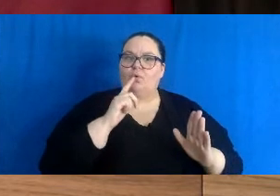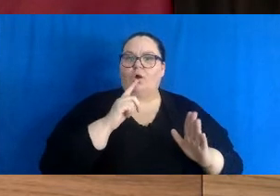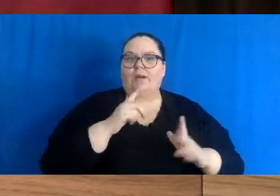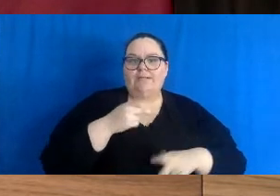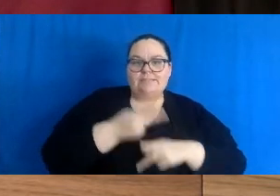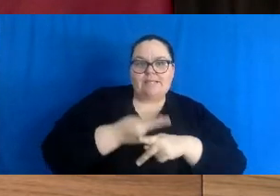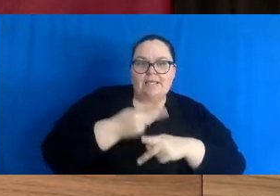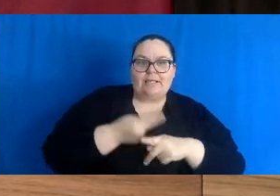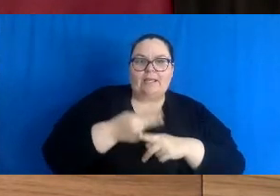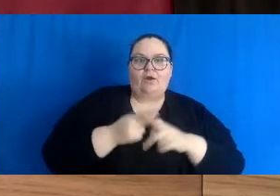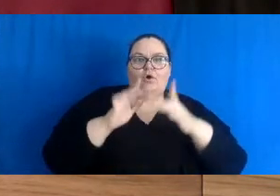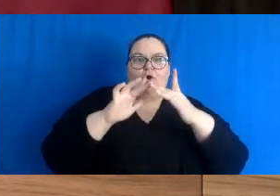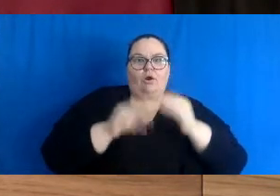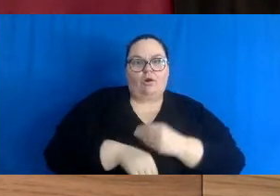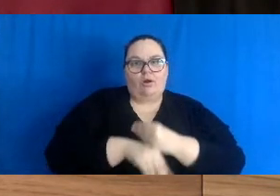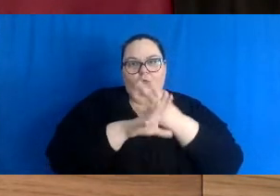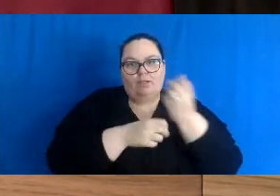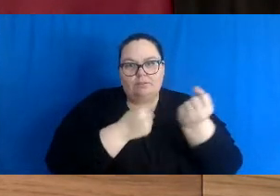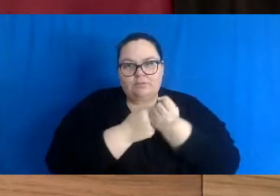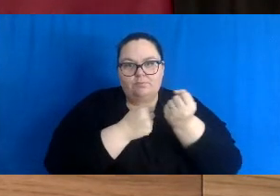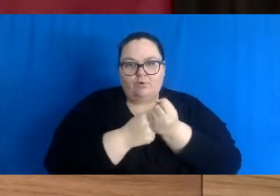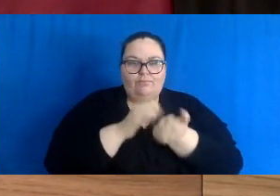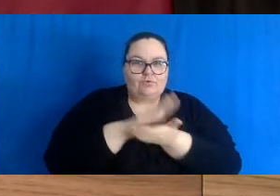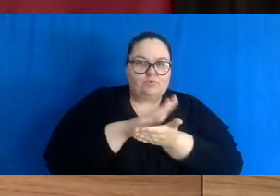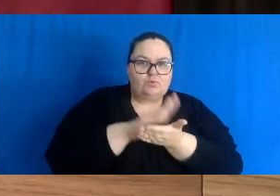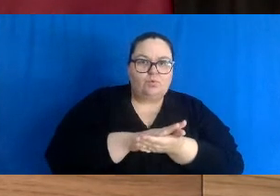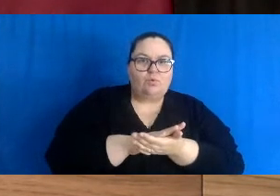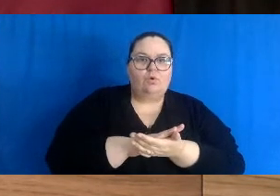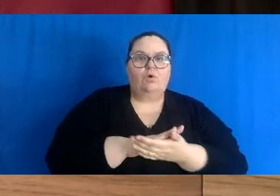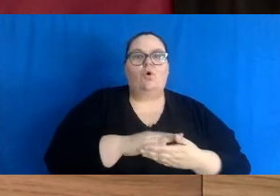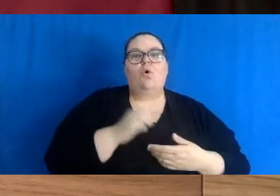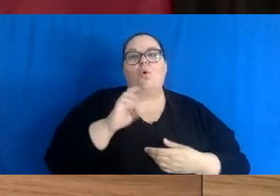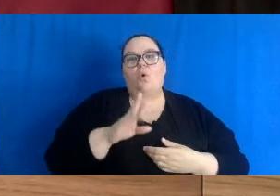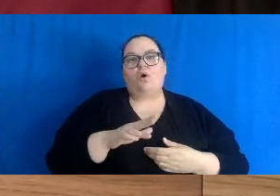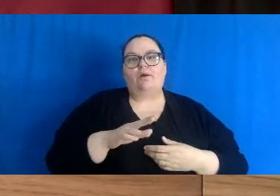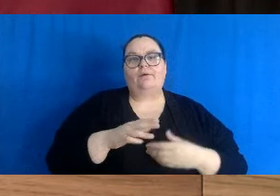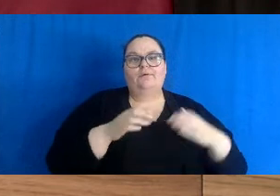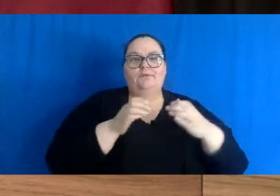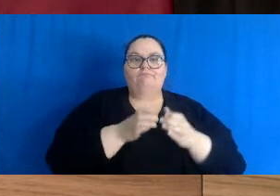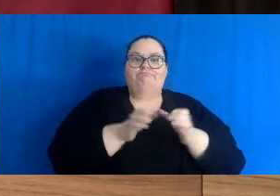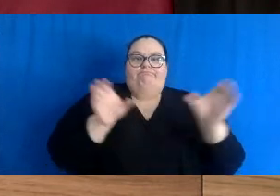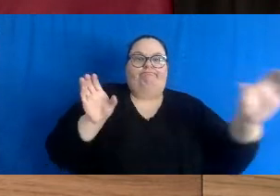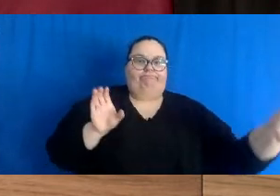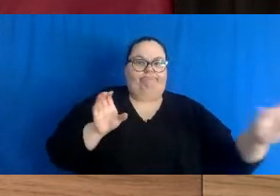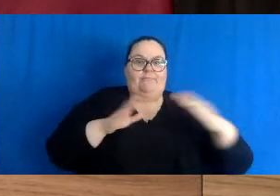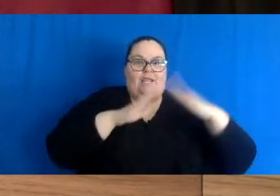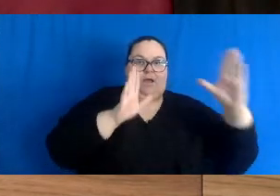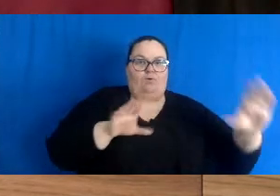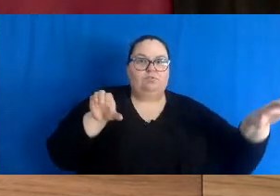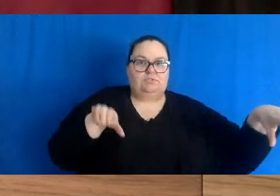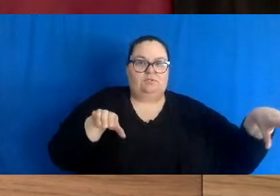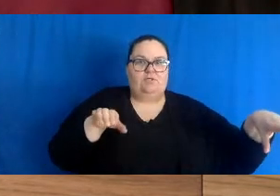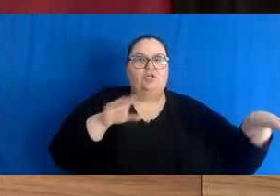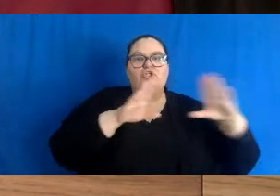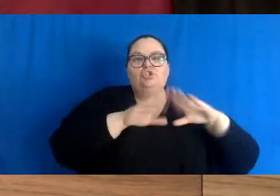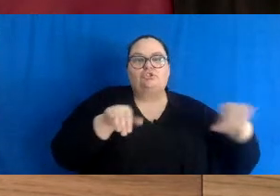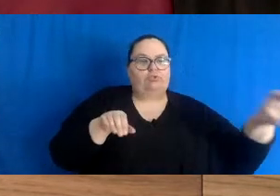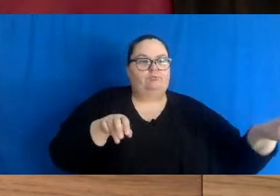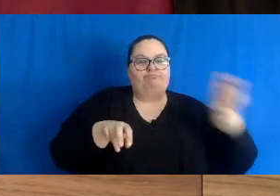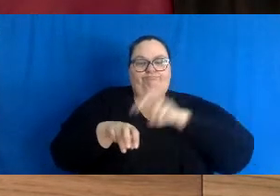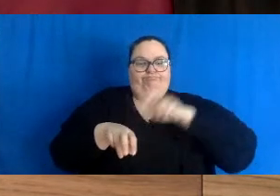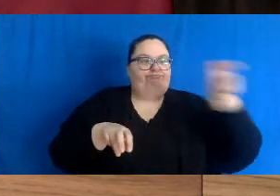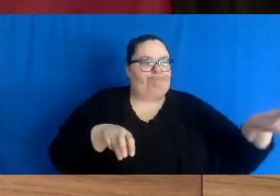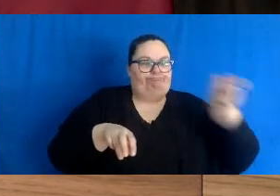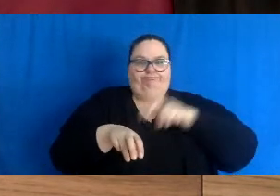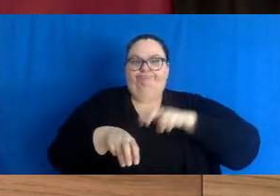or online education support. And in cases of joint custody, children would be considered part of both single household bubbles. It